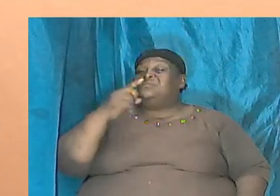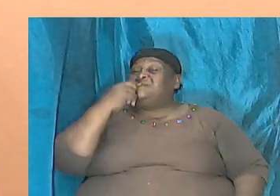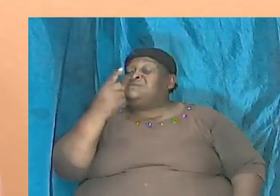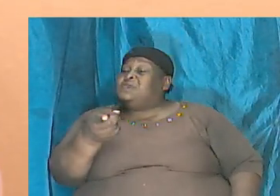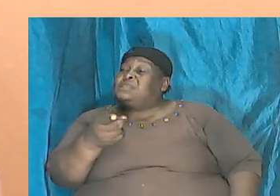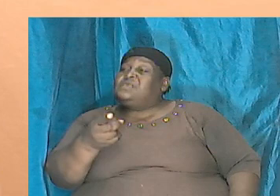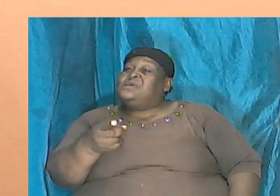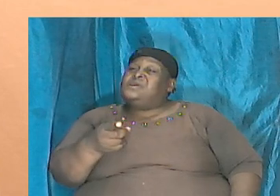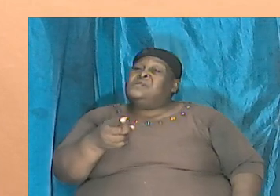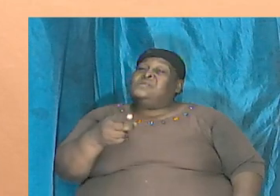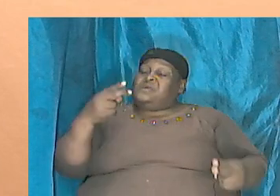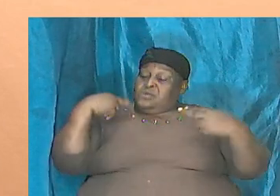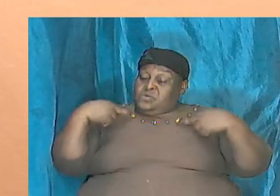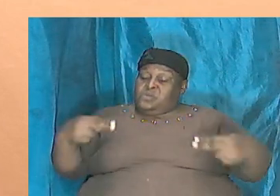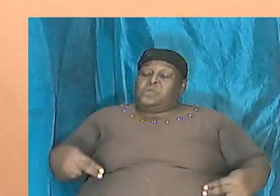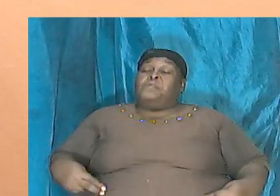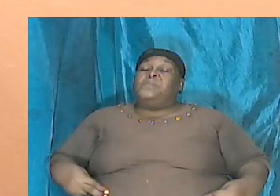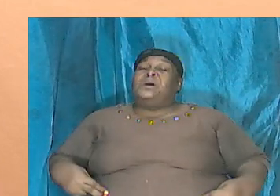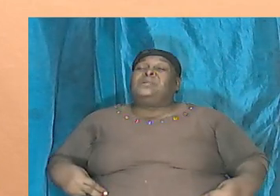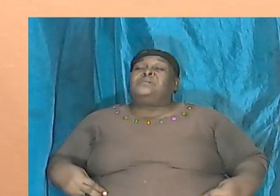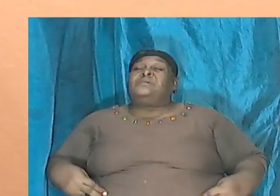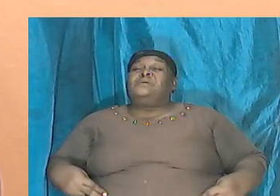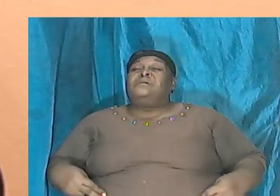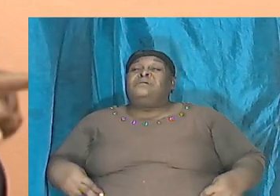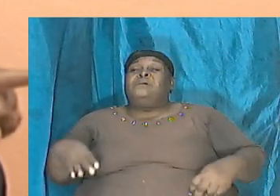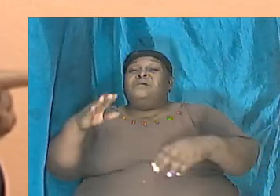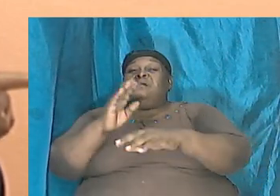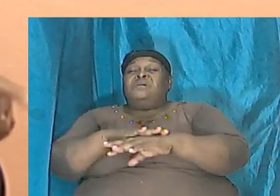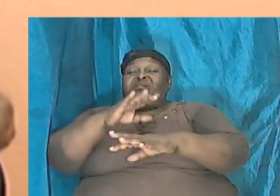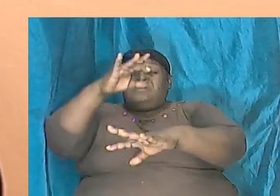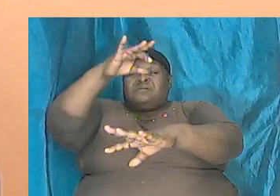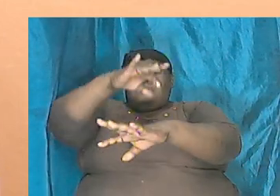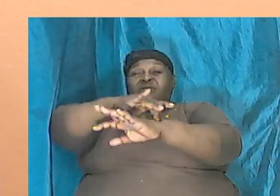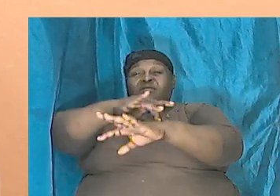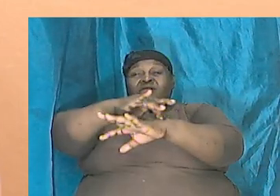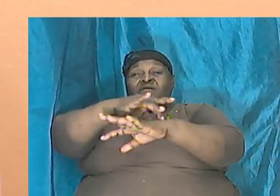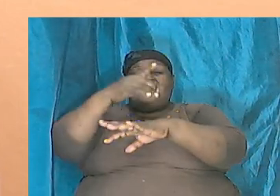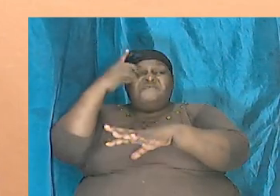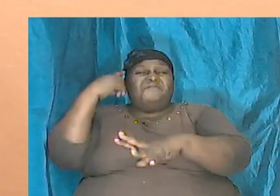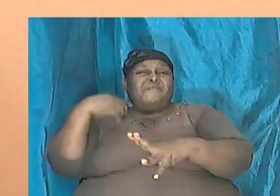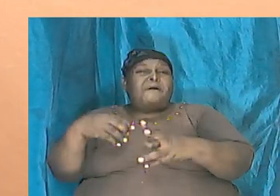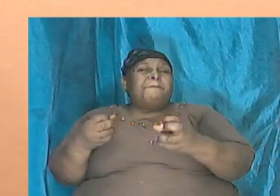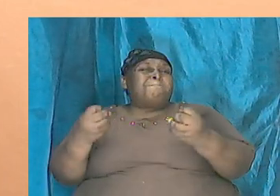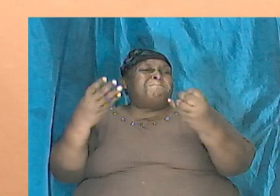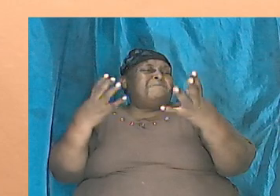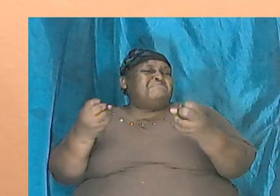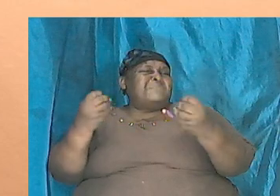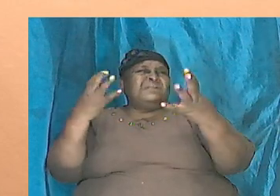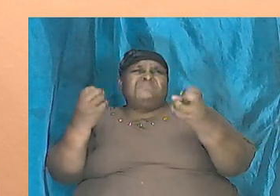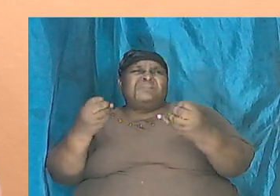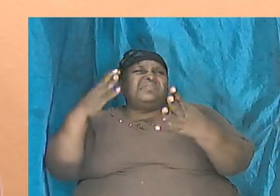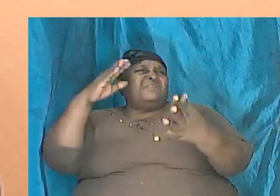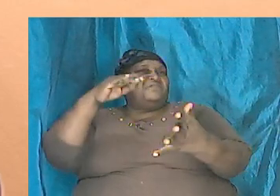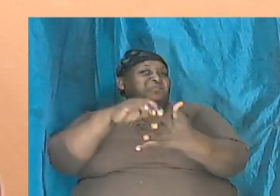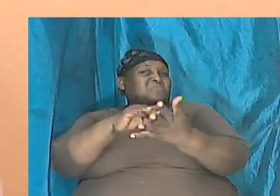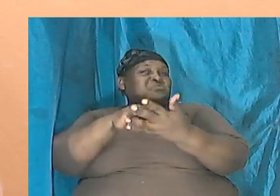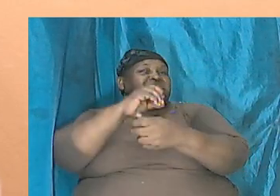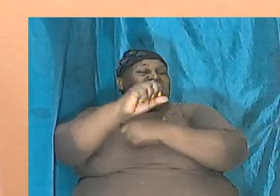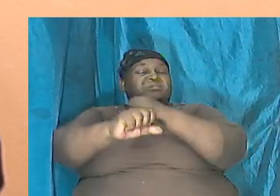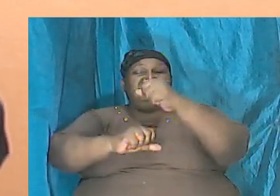that humanity have been on this earth for a couple of thousand years,